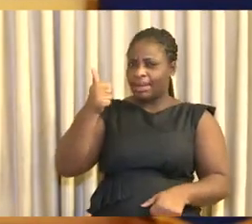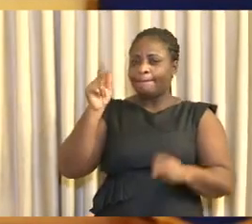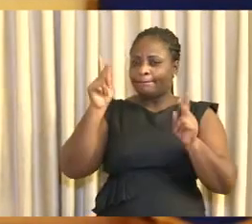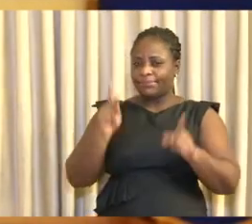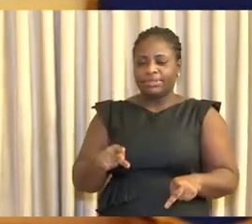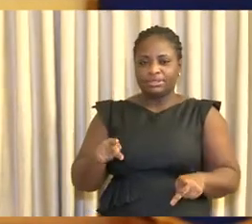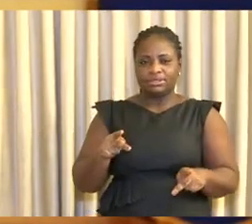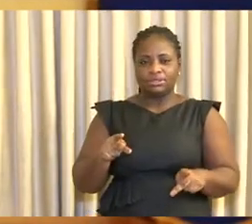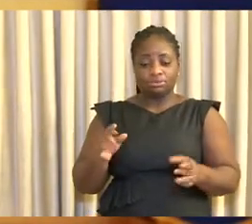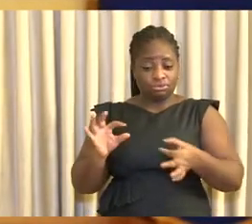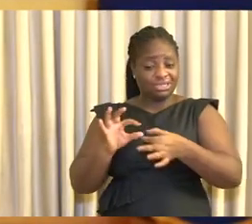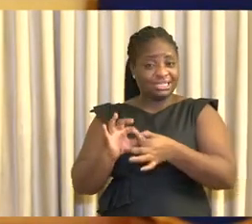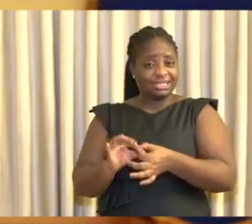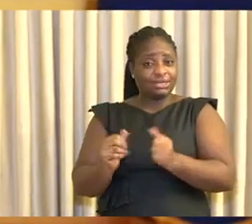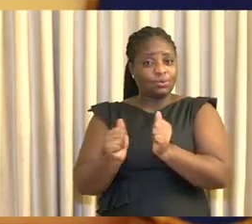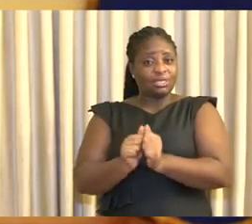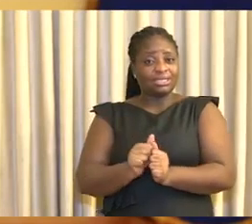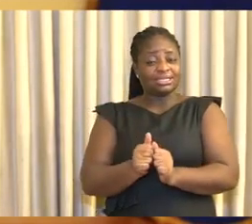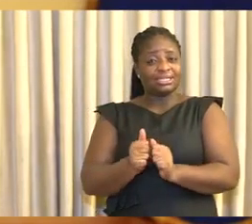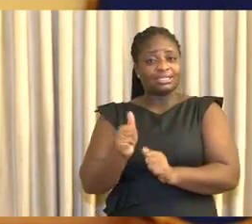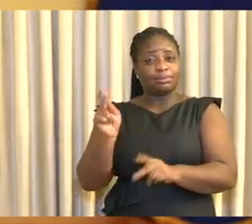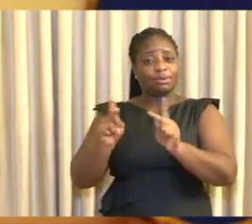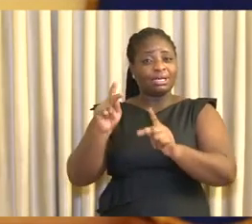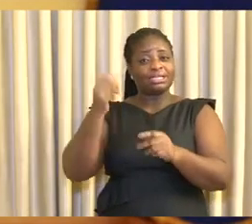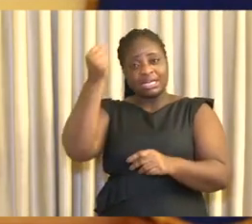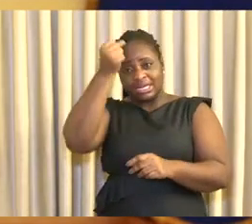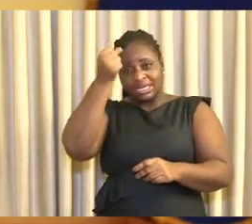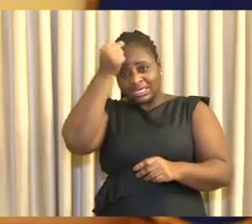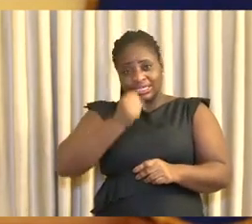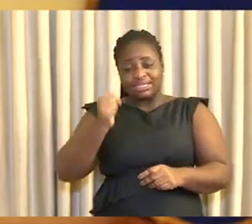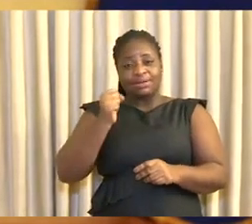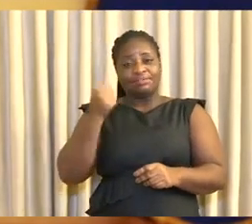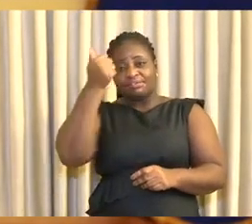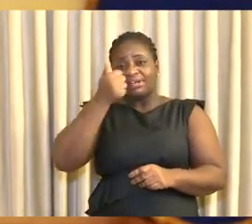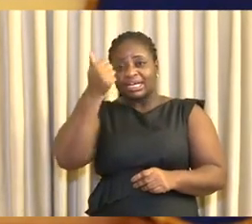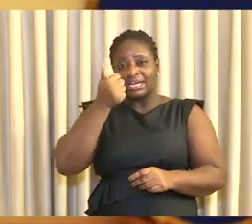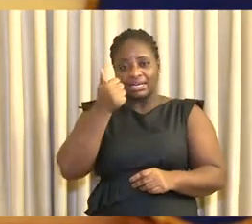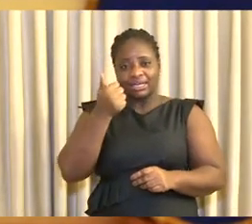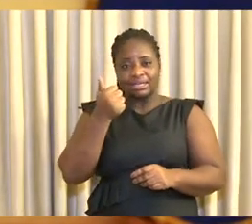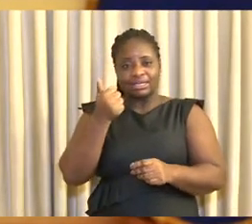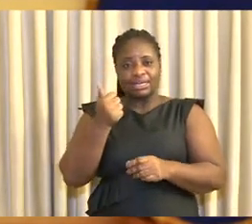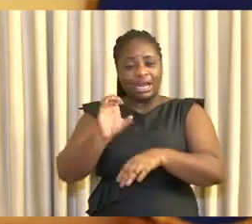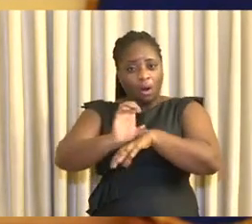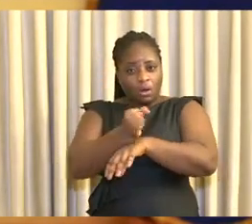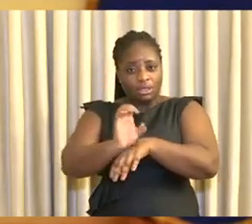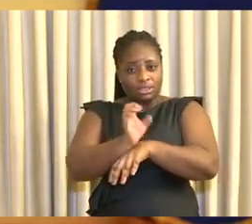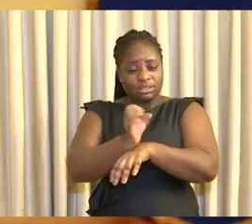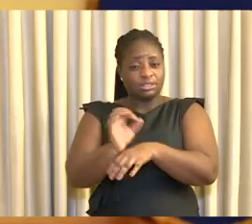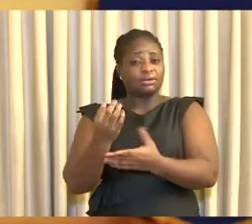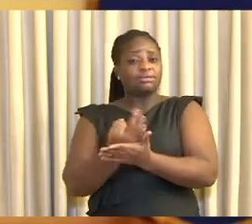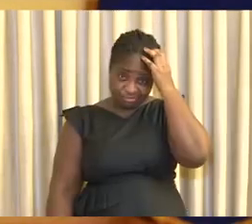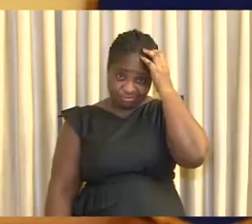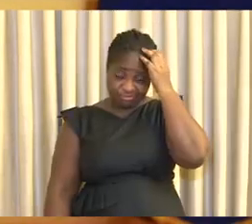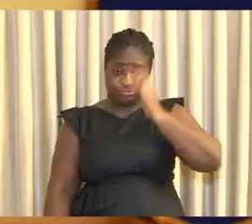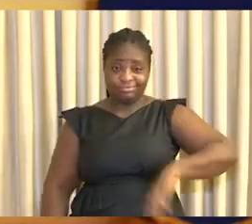Ministers, have been leading a pan-African effort to bring debt relief to the continent in these difficult times.